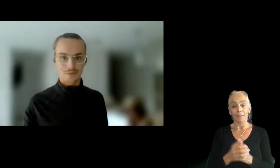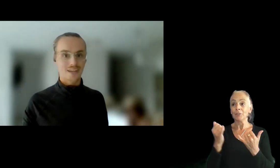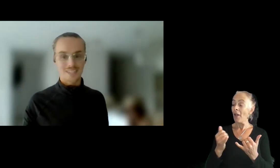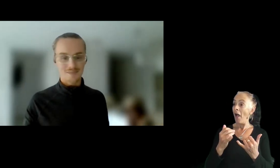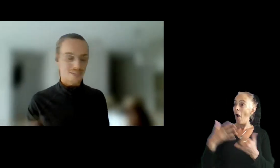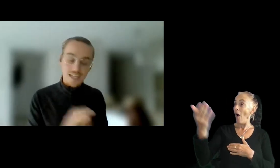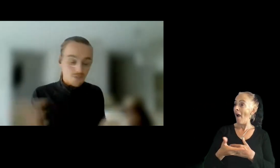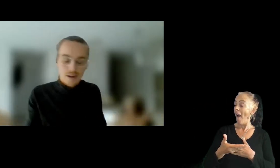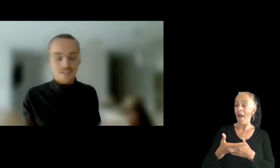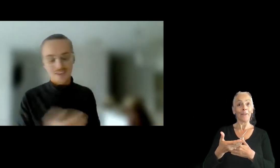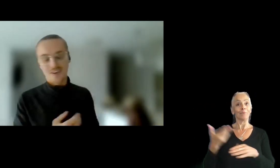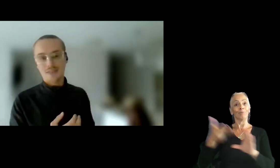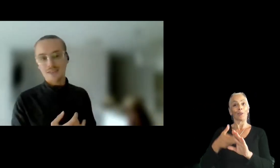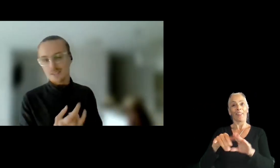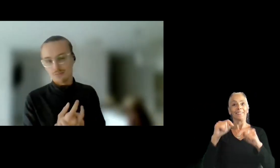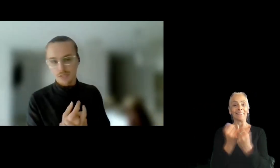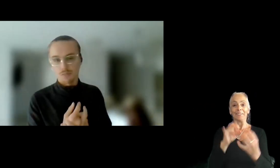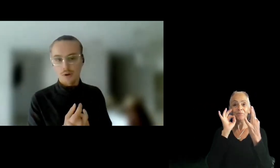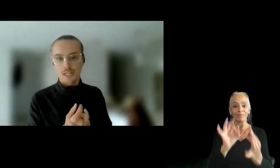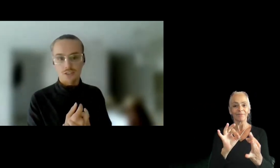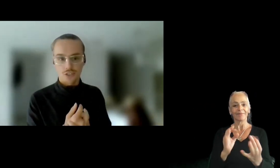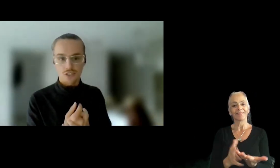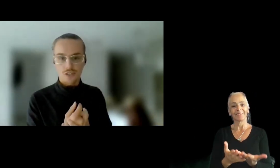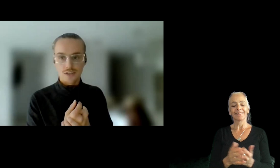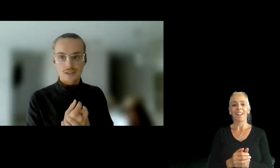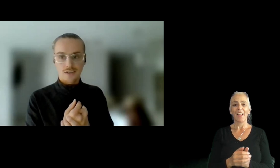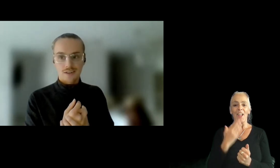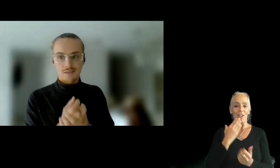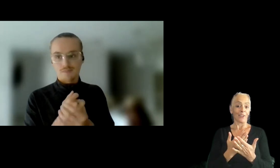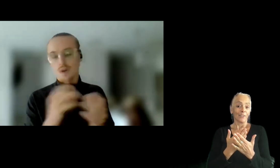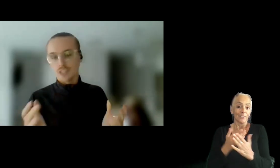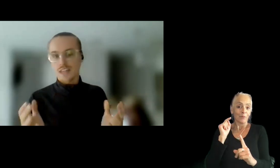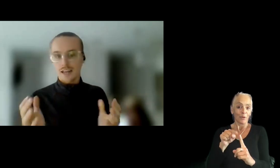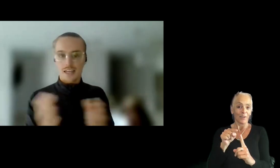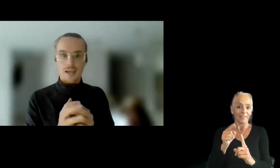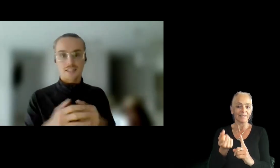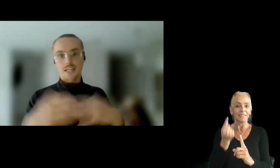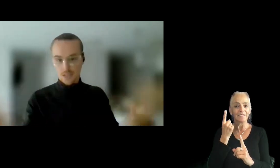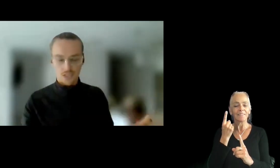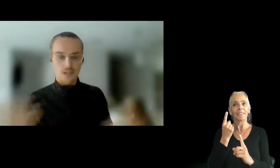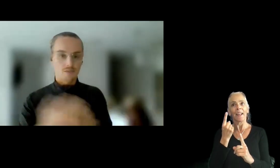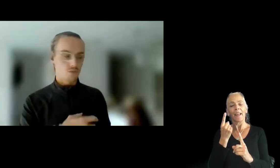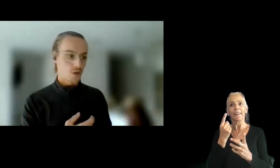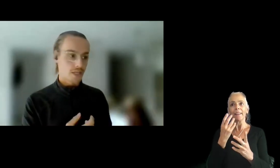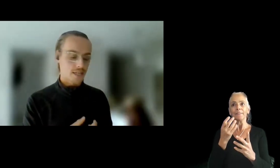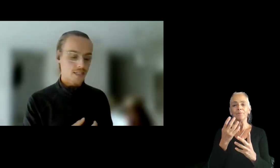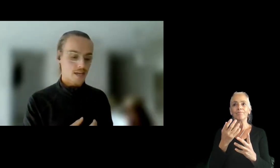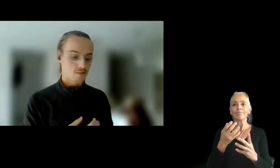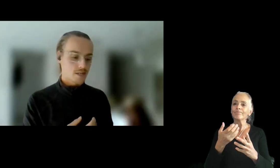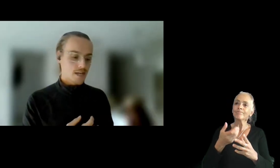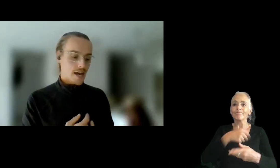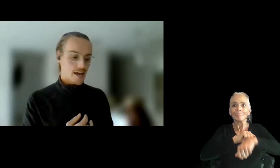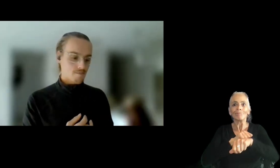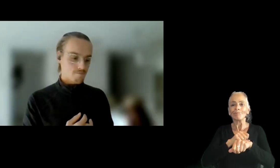employed with that team and it's great. So I think that's a really good point is just understanding and taking the initiative to work in that